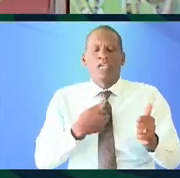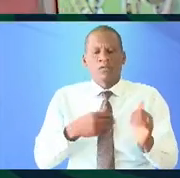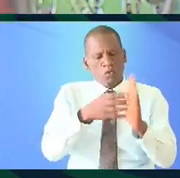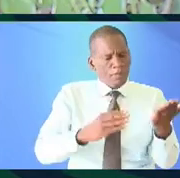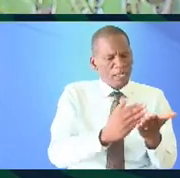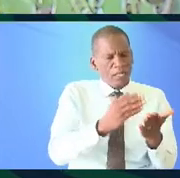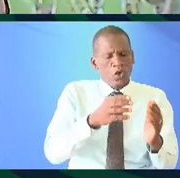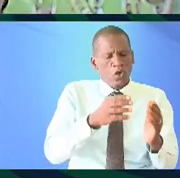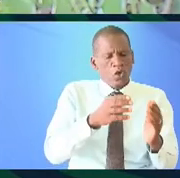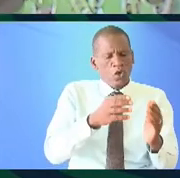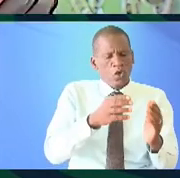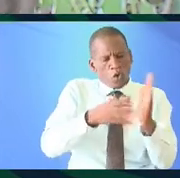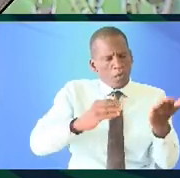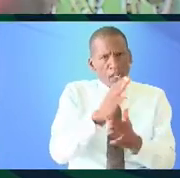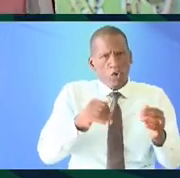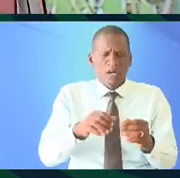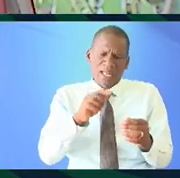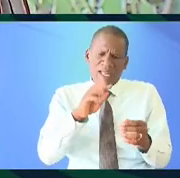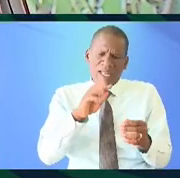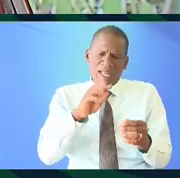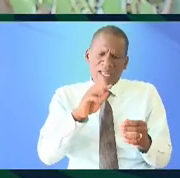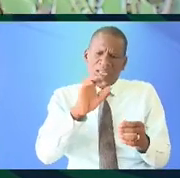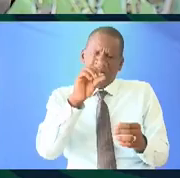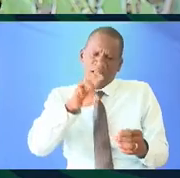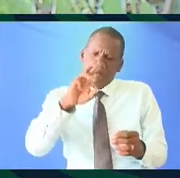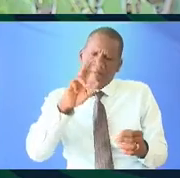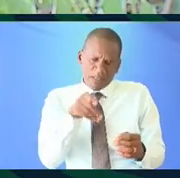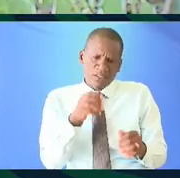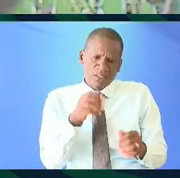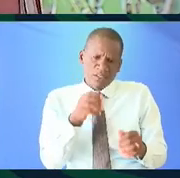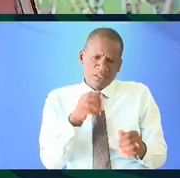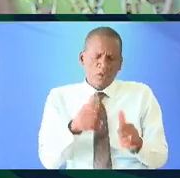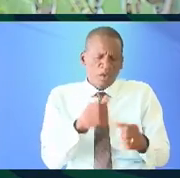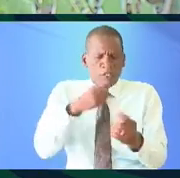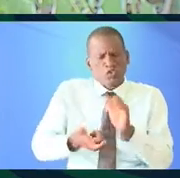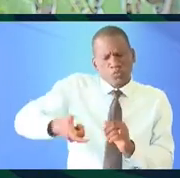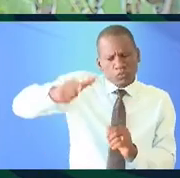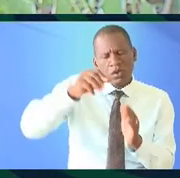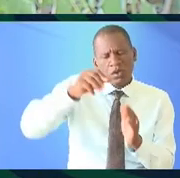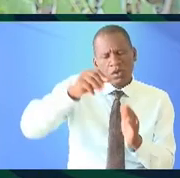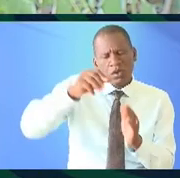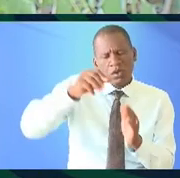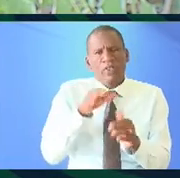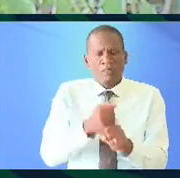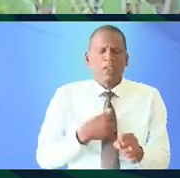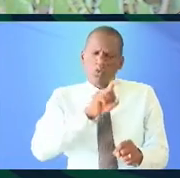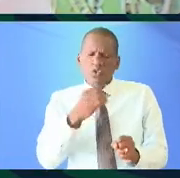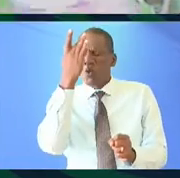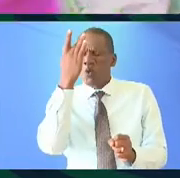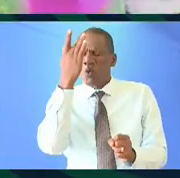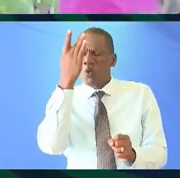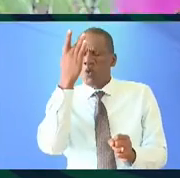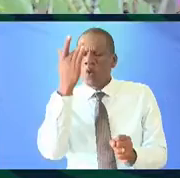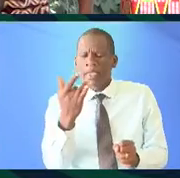copyright or some patent or trademark on it which then hikes the price and then it makes me question